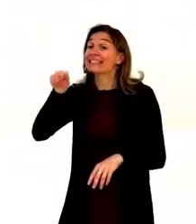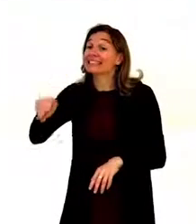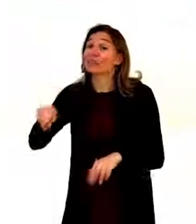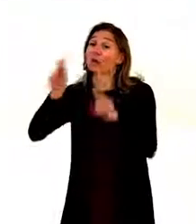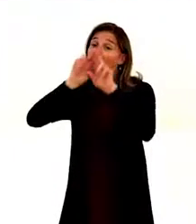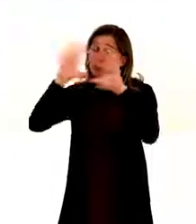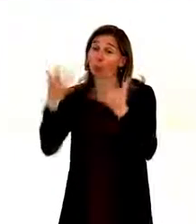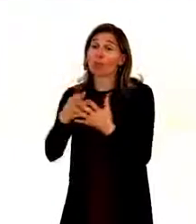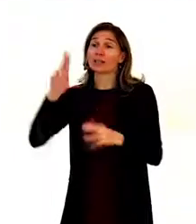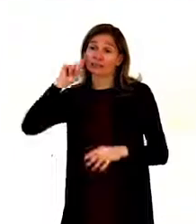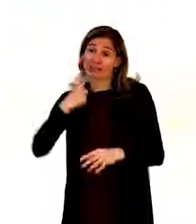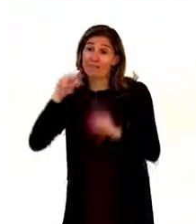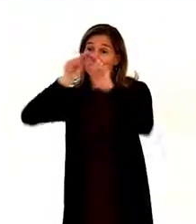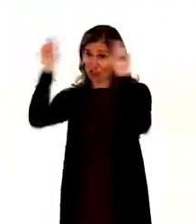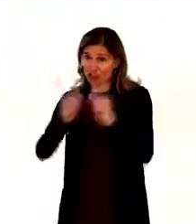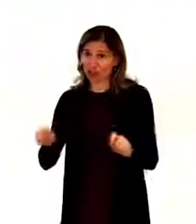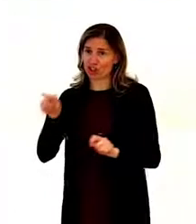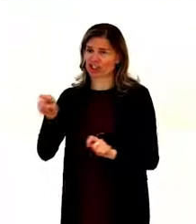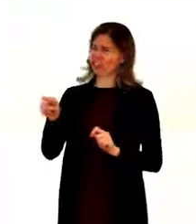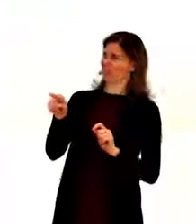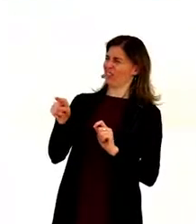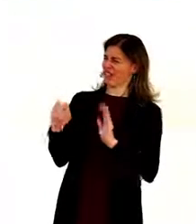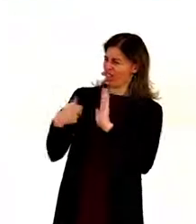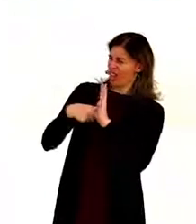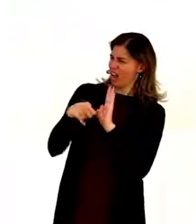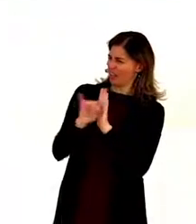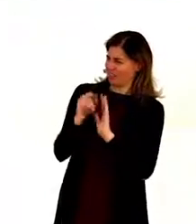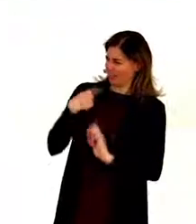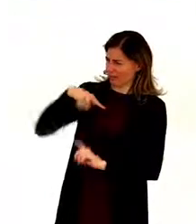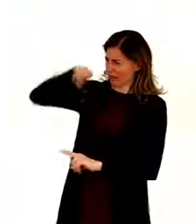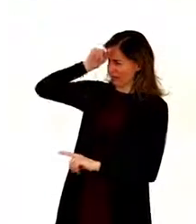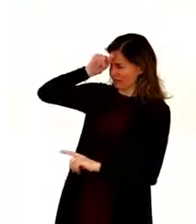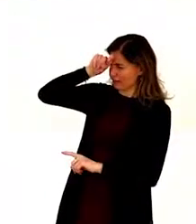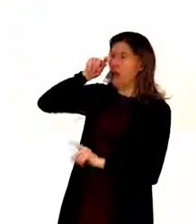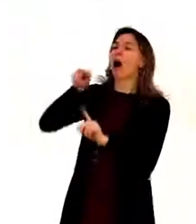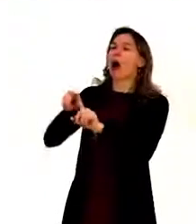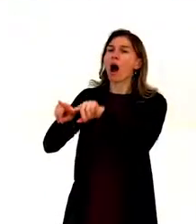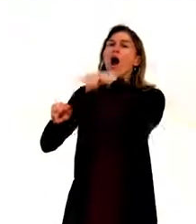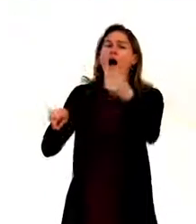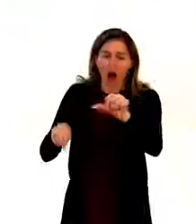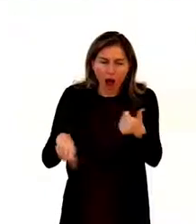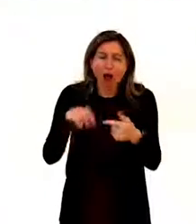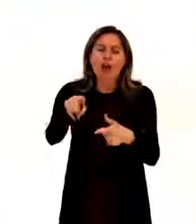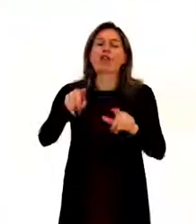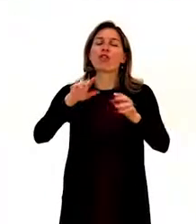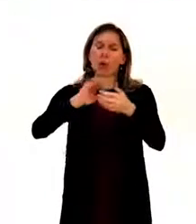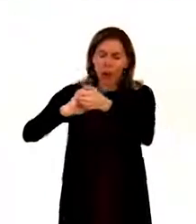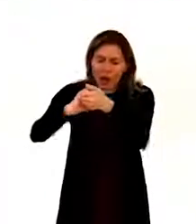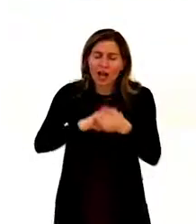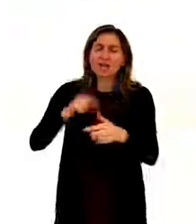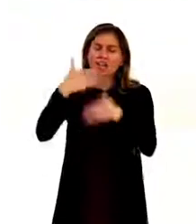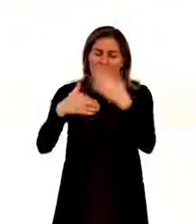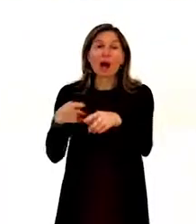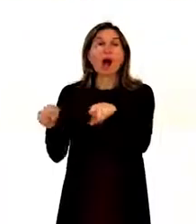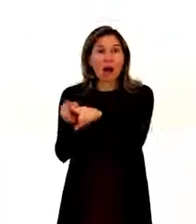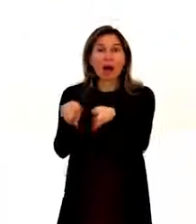then I understood, of course, supported by other organizations of persons with disabilities in the International Disability Caucus.